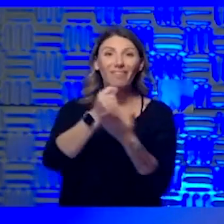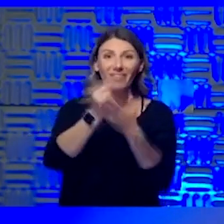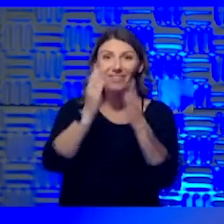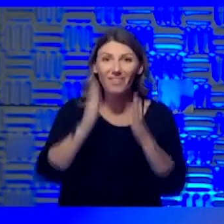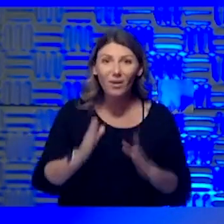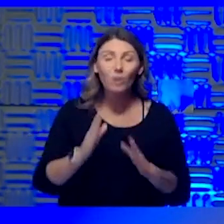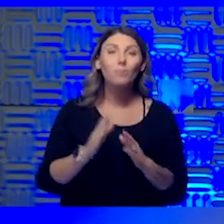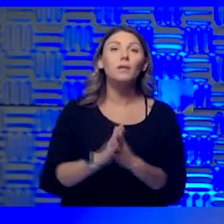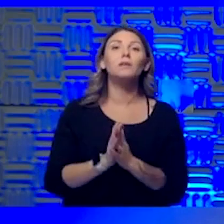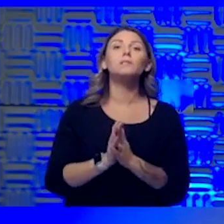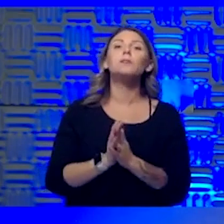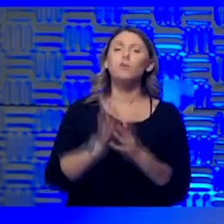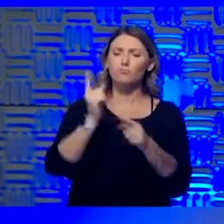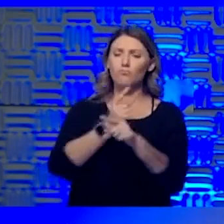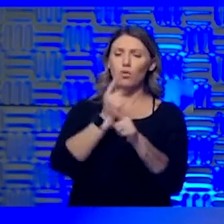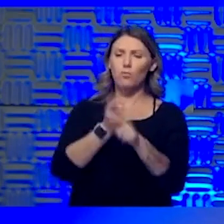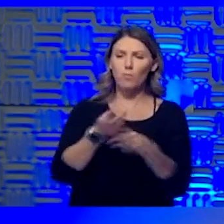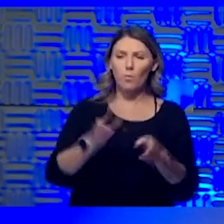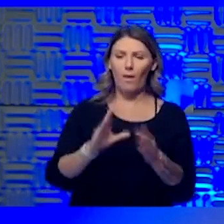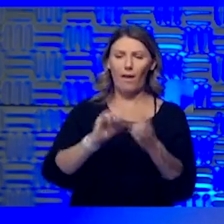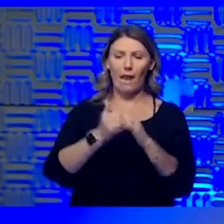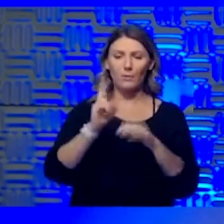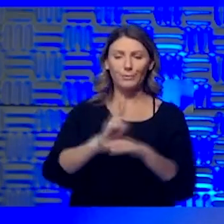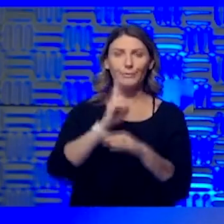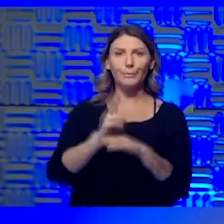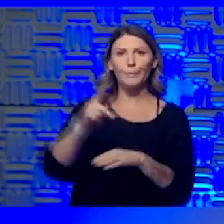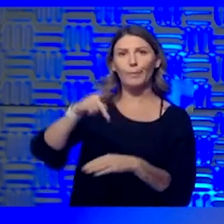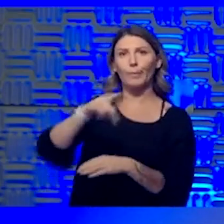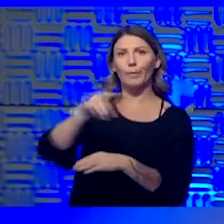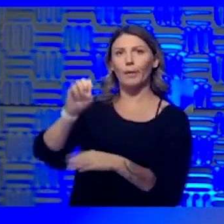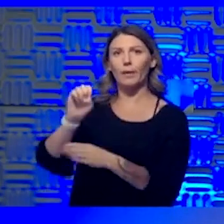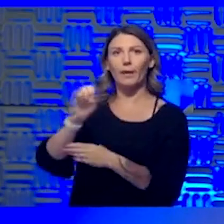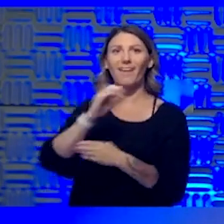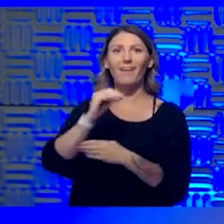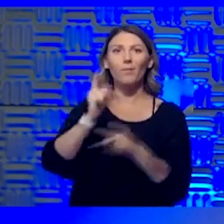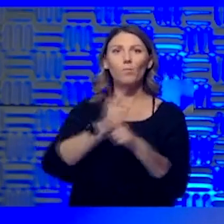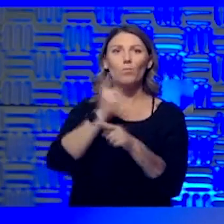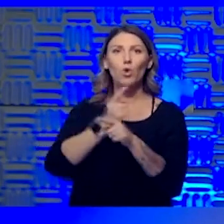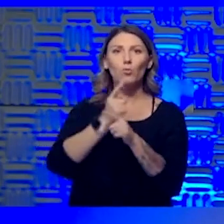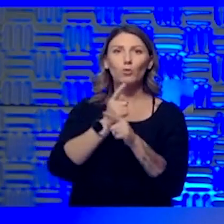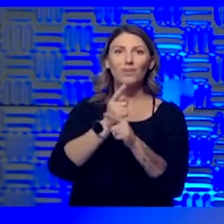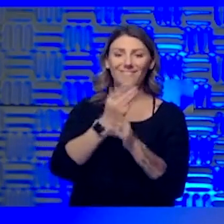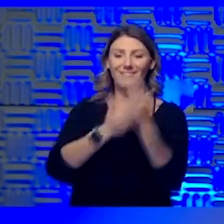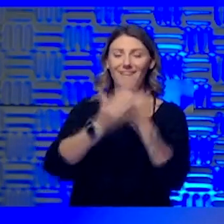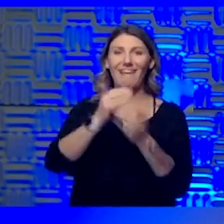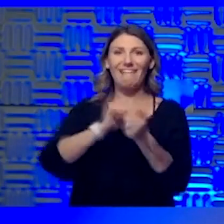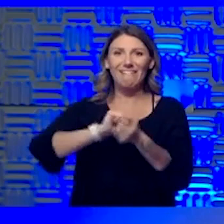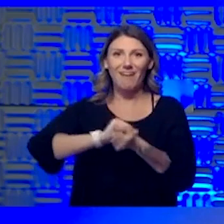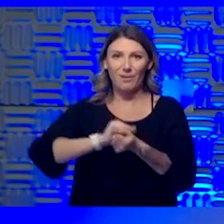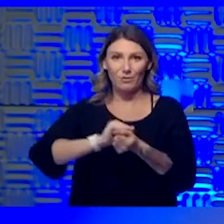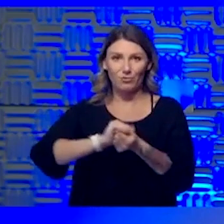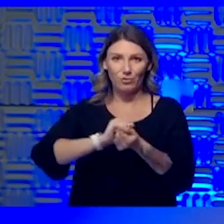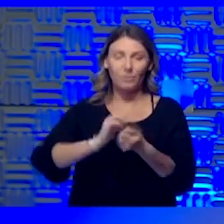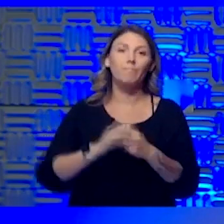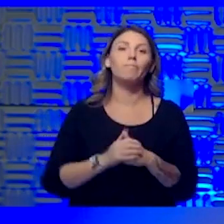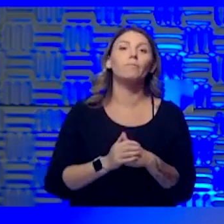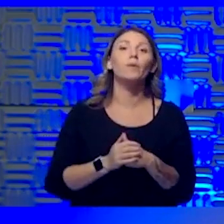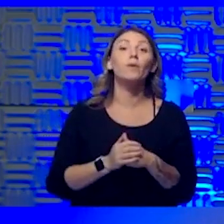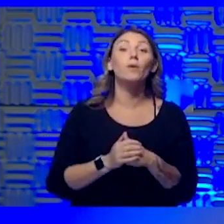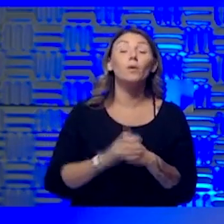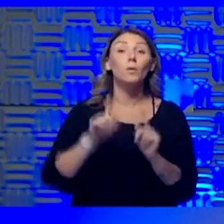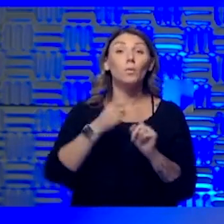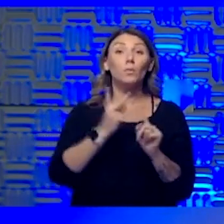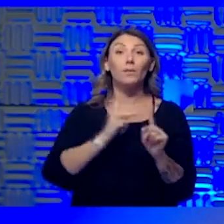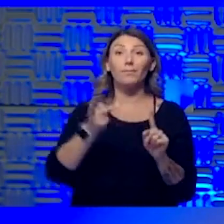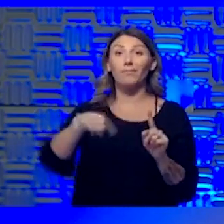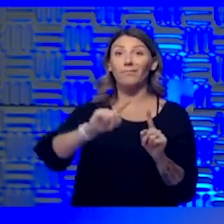the PPE, as well as the proper hand hygiene and continue to reinforce hand hygiene, um, in, in that sense. And when seeing a